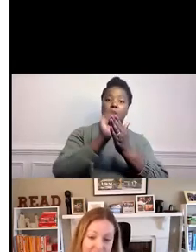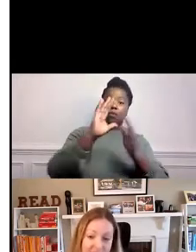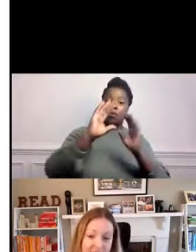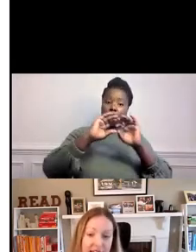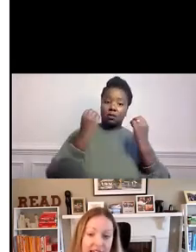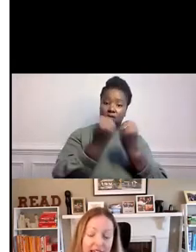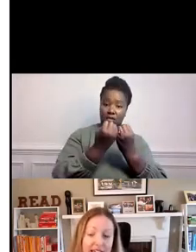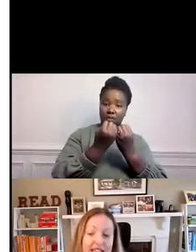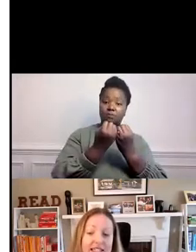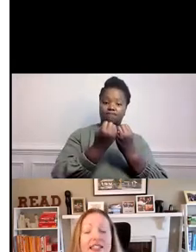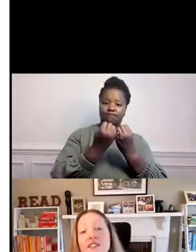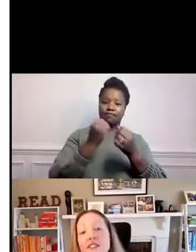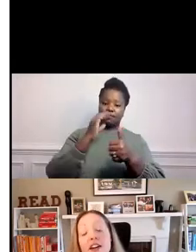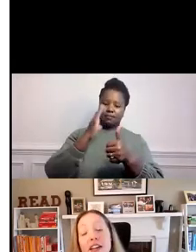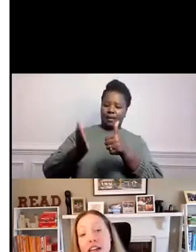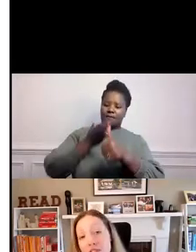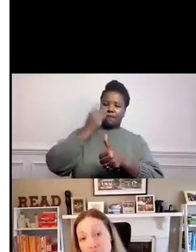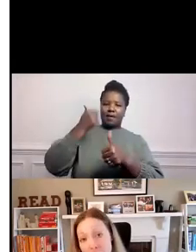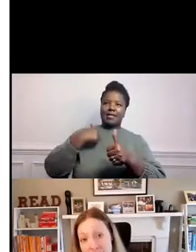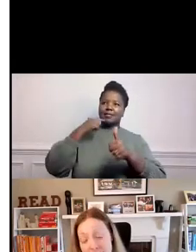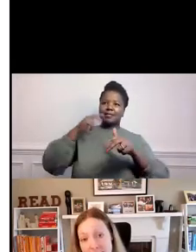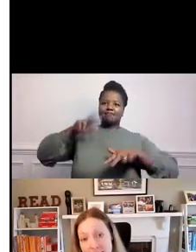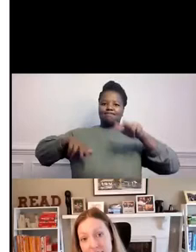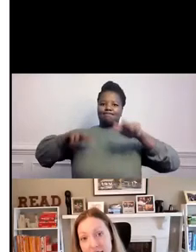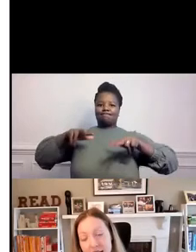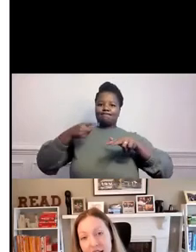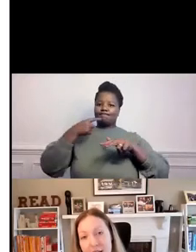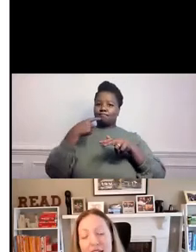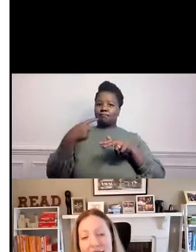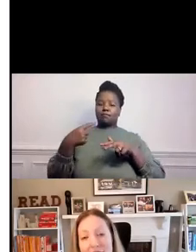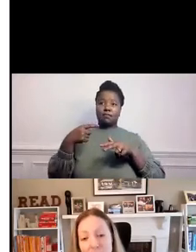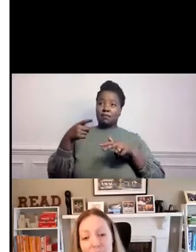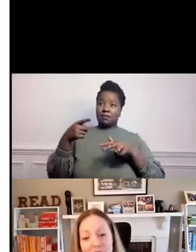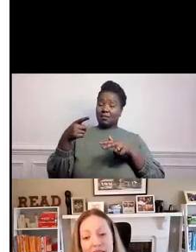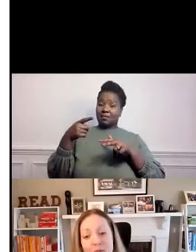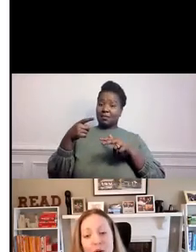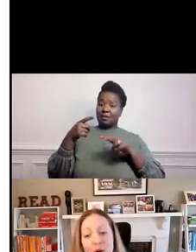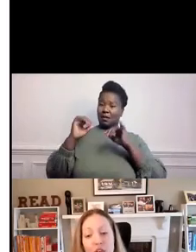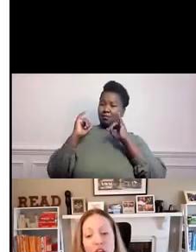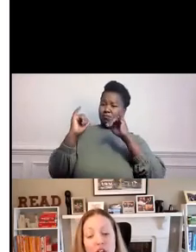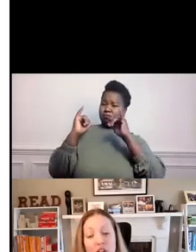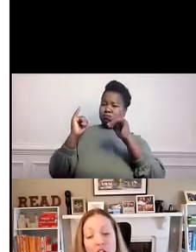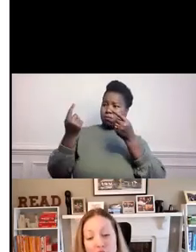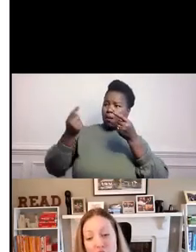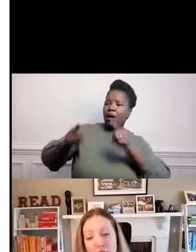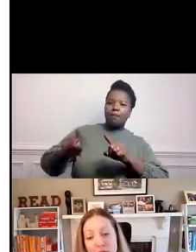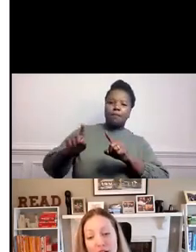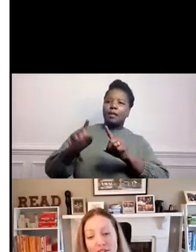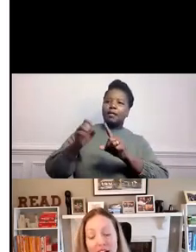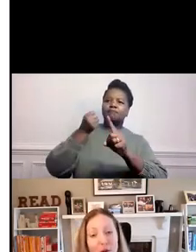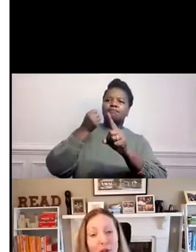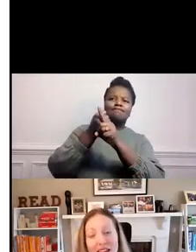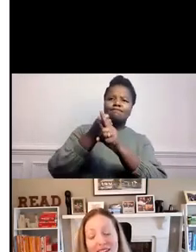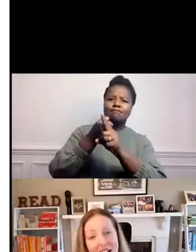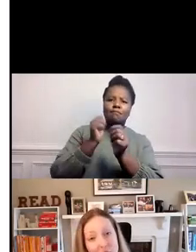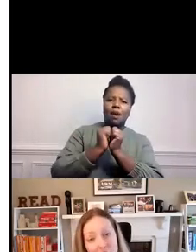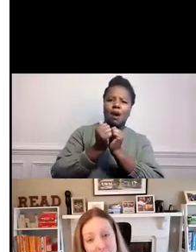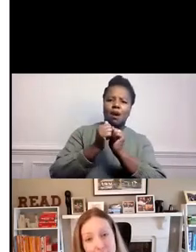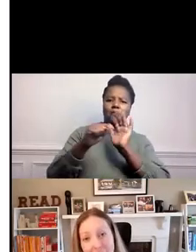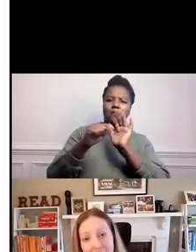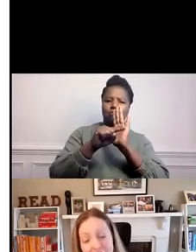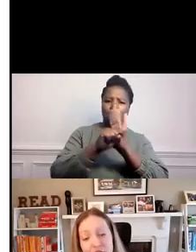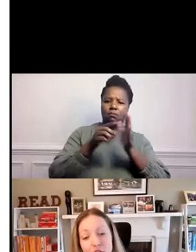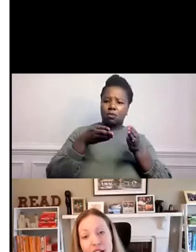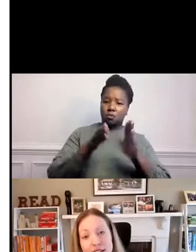uncertainty is the severity of the crisis. And by this, we mean both the long-term viral and